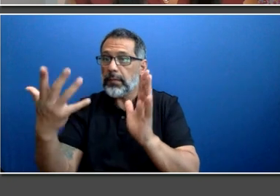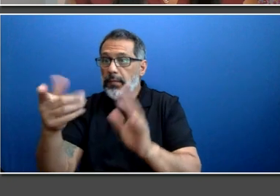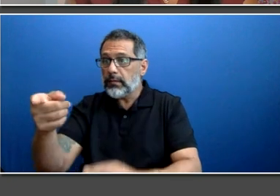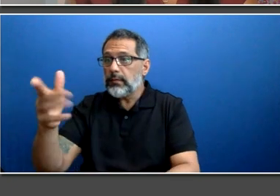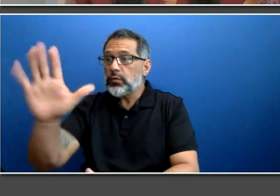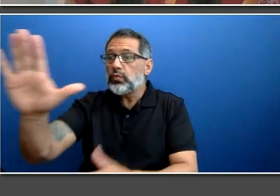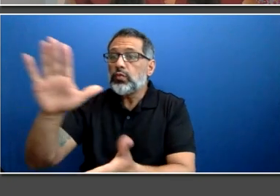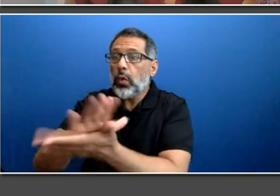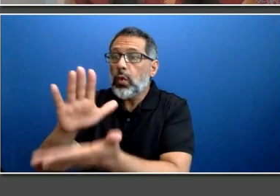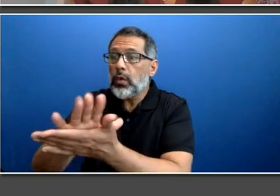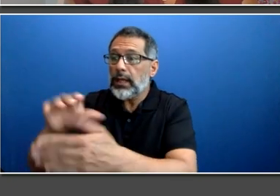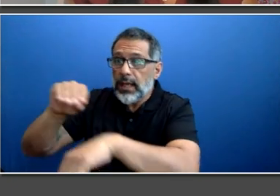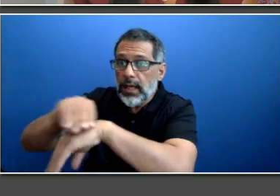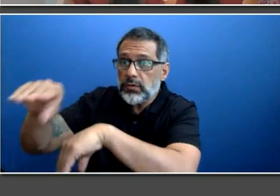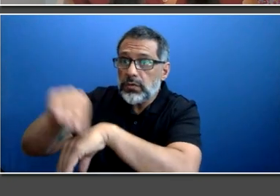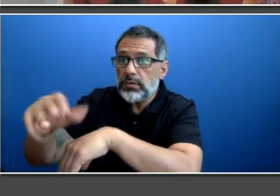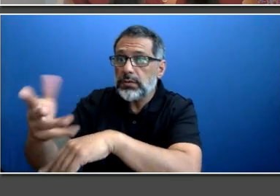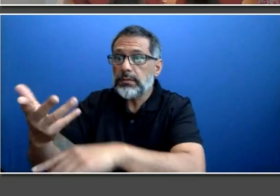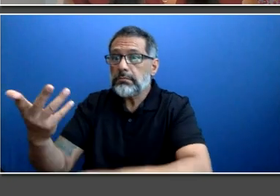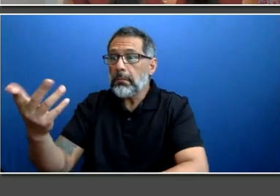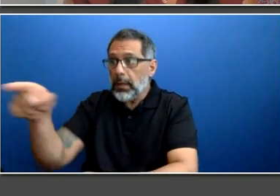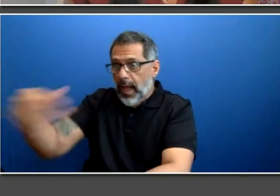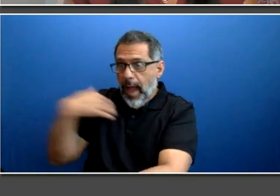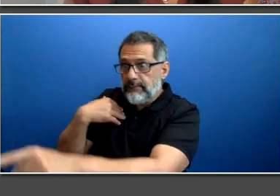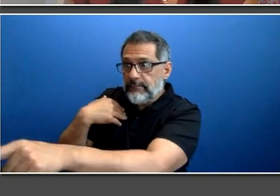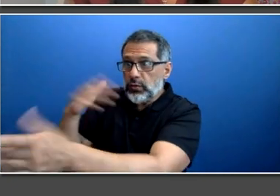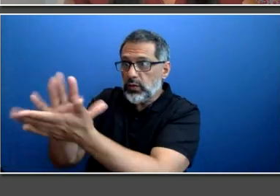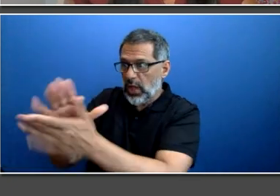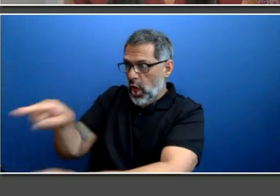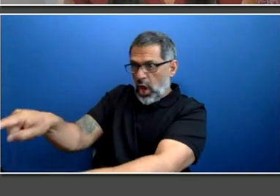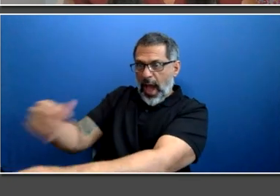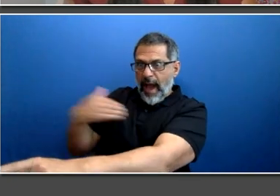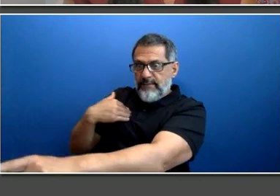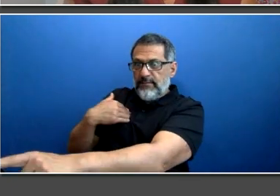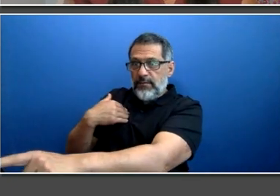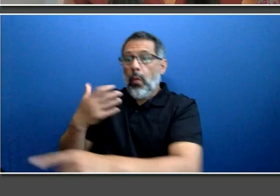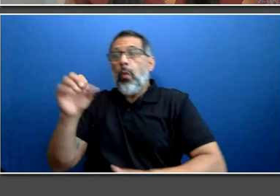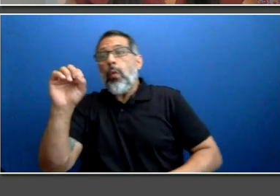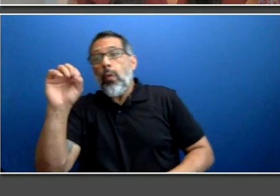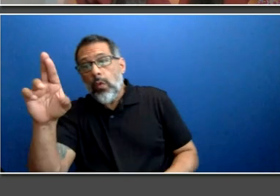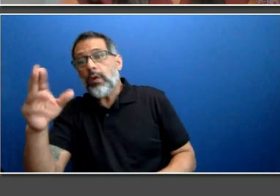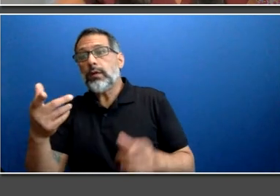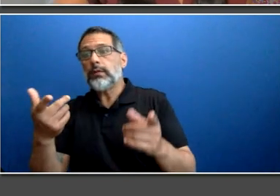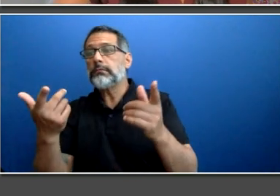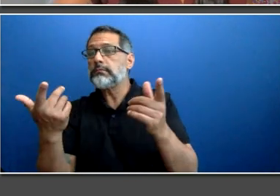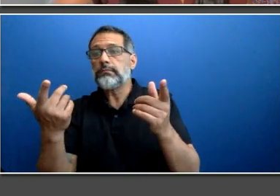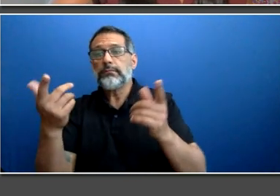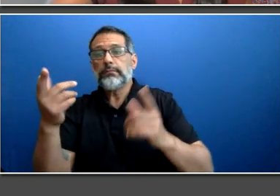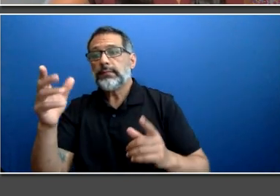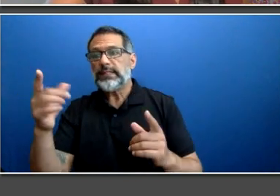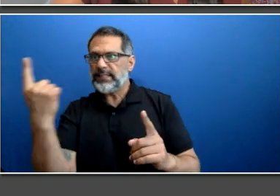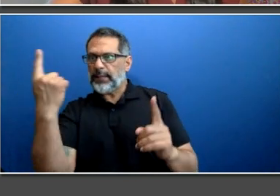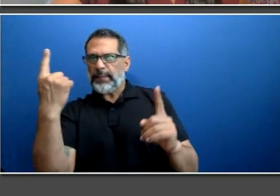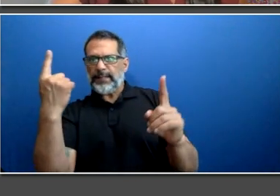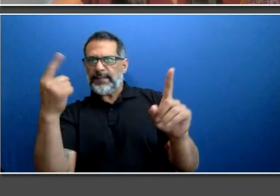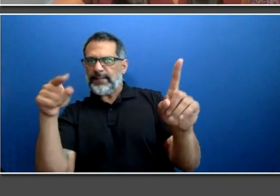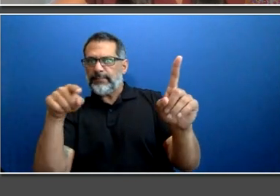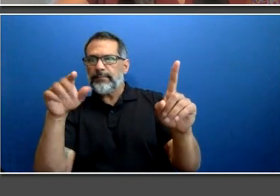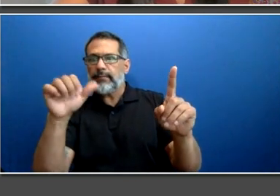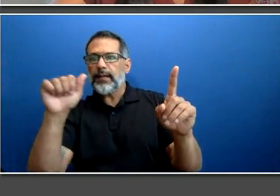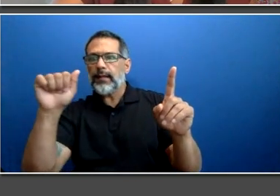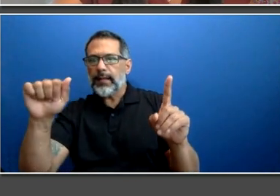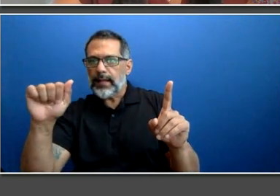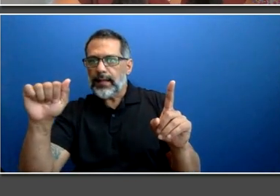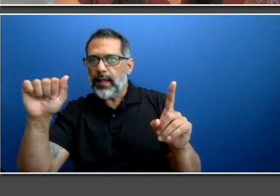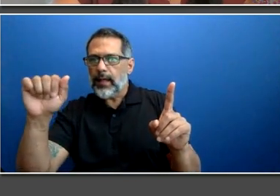or alumni representative. I encourage you to include this referral on the application